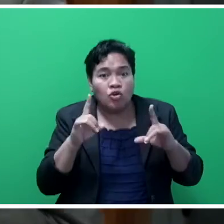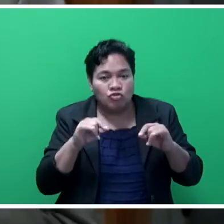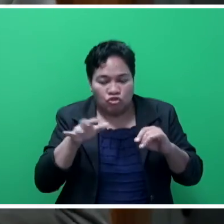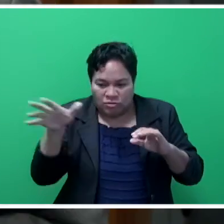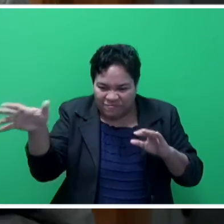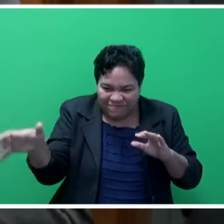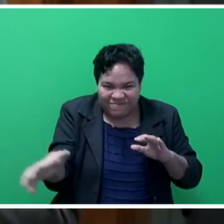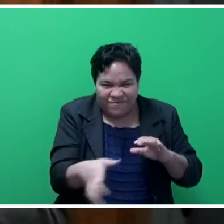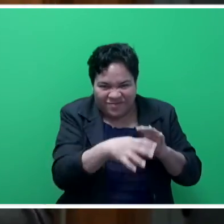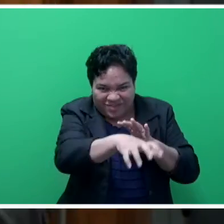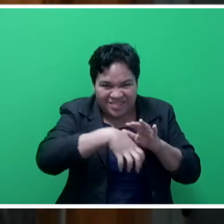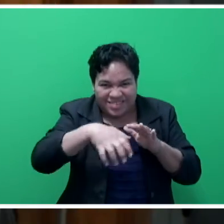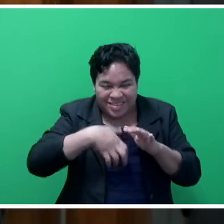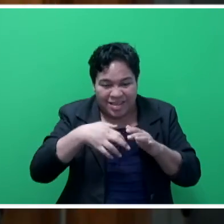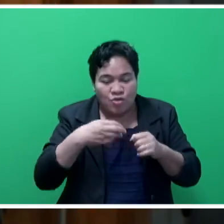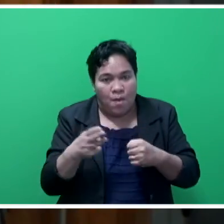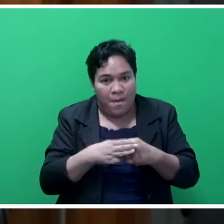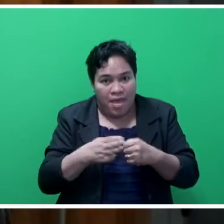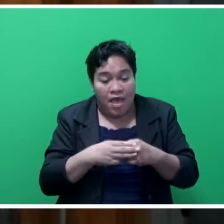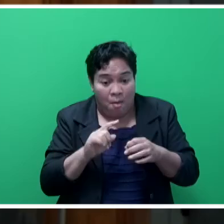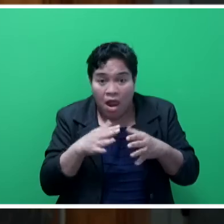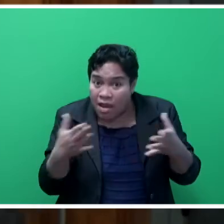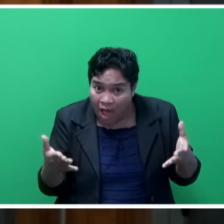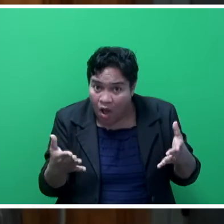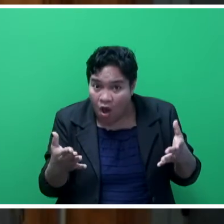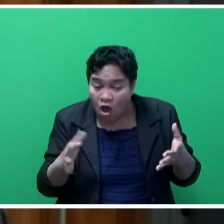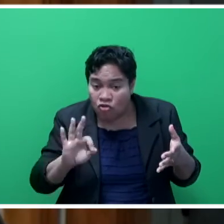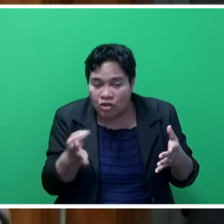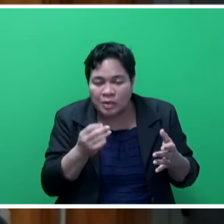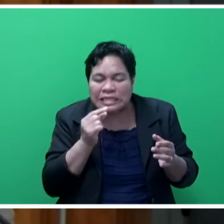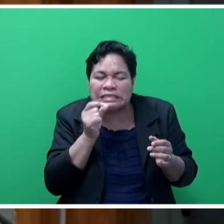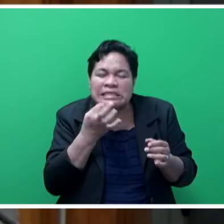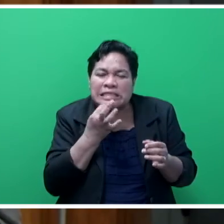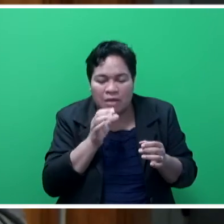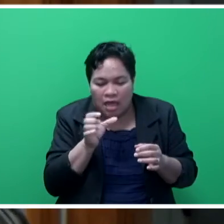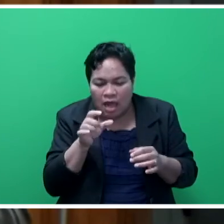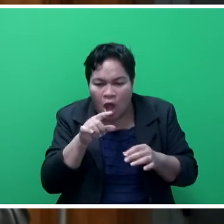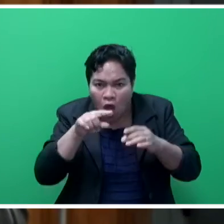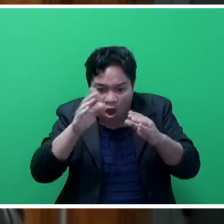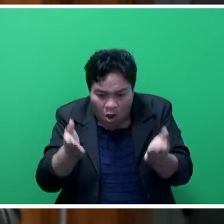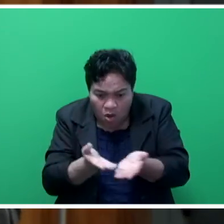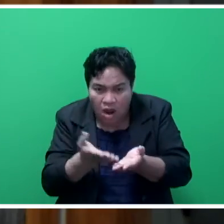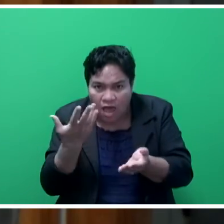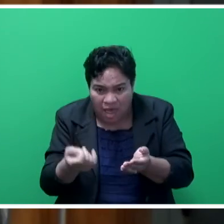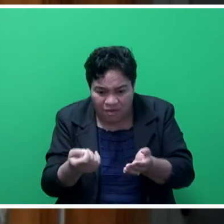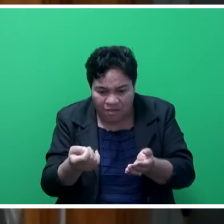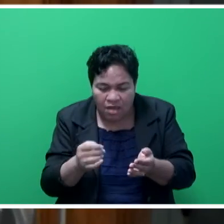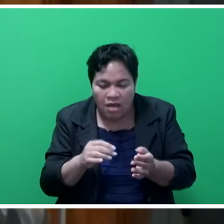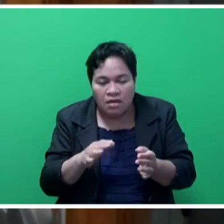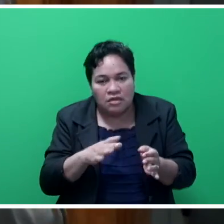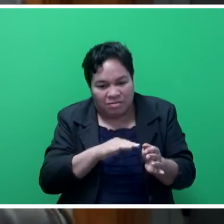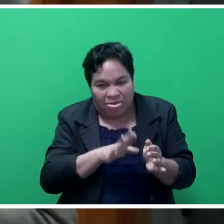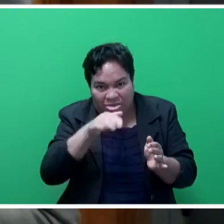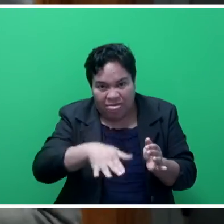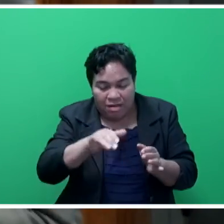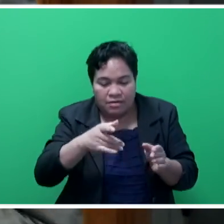everything out, that they fix the whole road. In the meantime, they will do some small patch-ups on the potholes that are there. There are some other